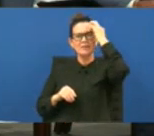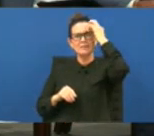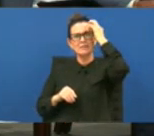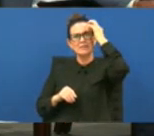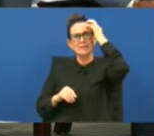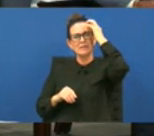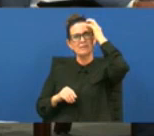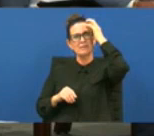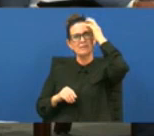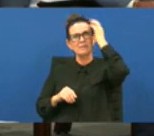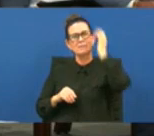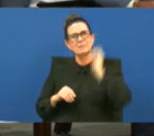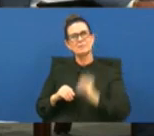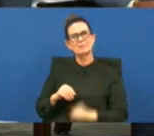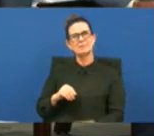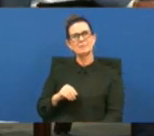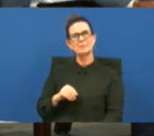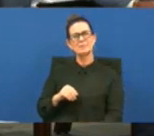to the my young share yeah